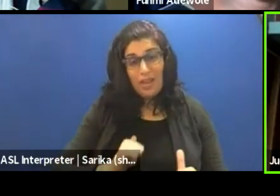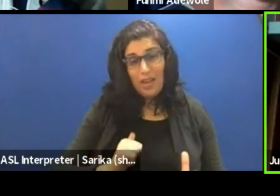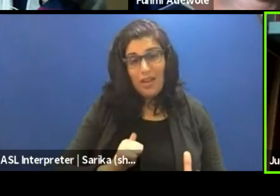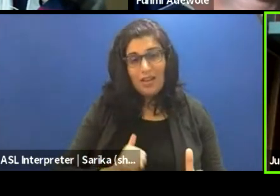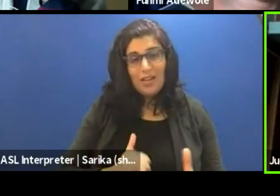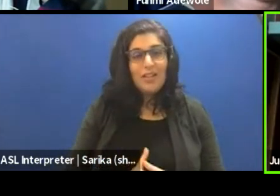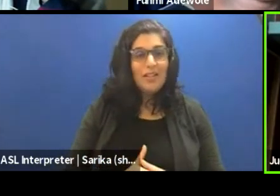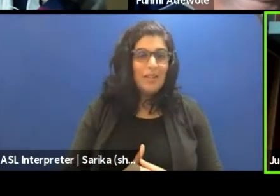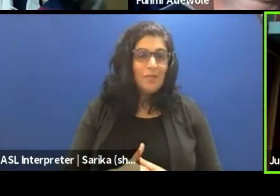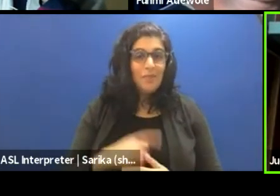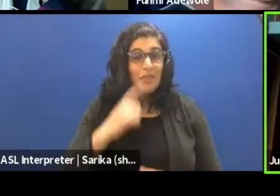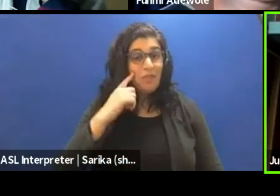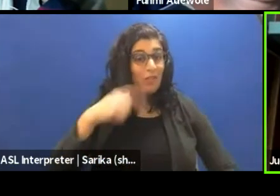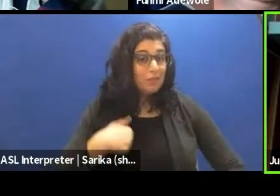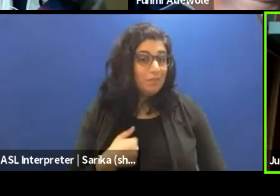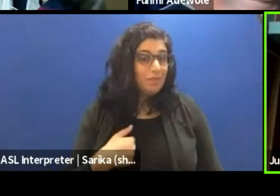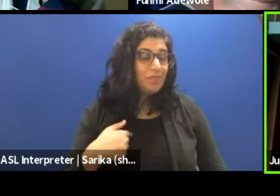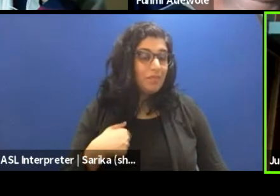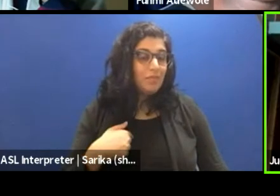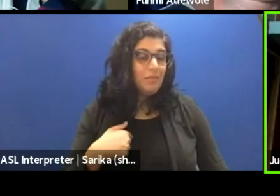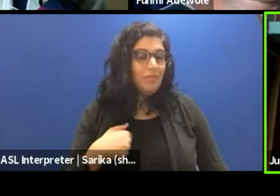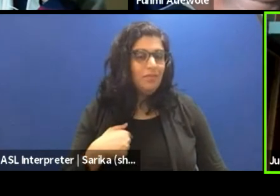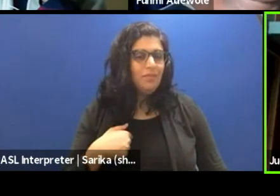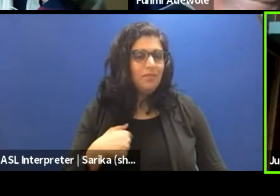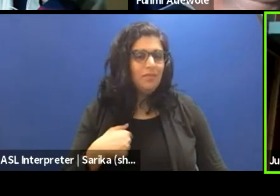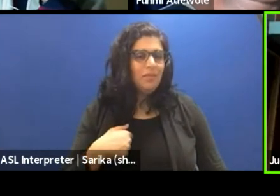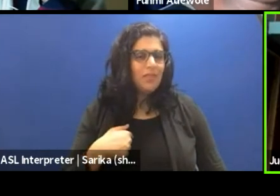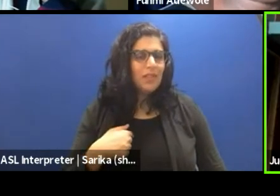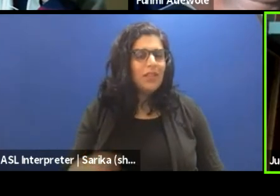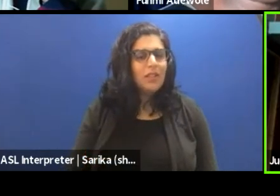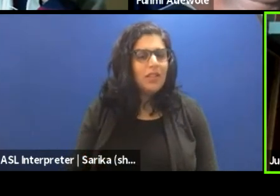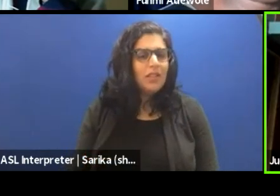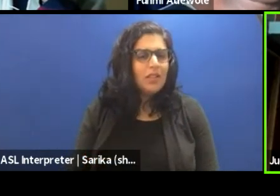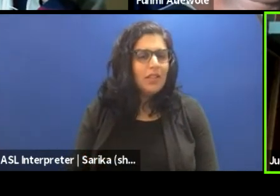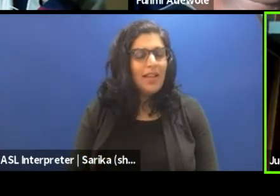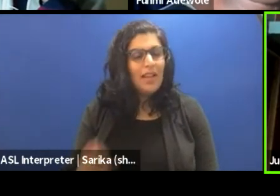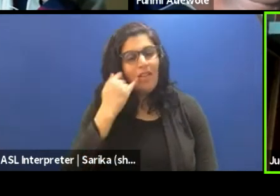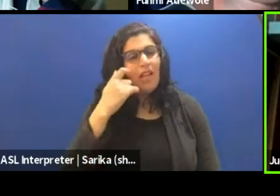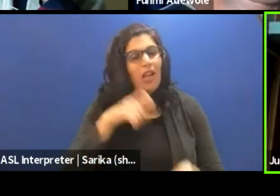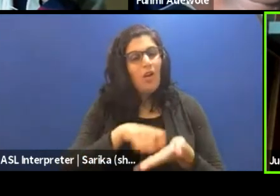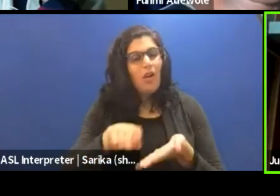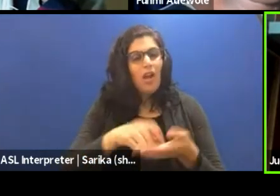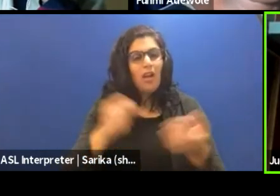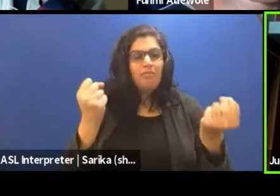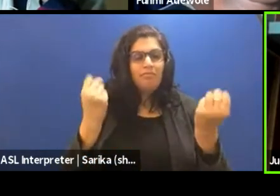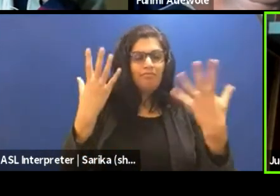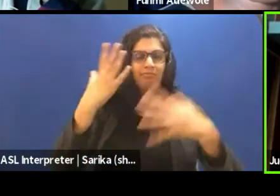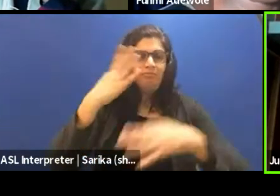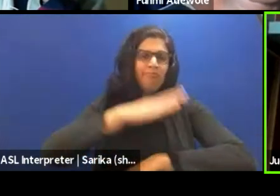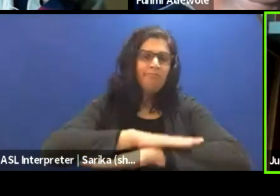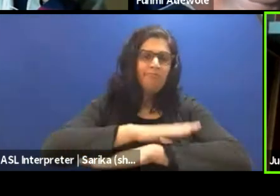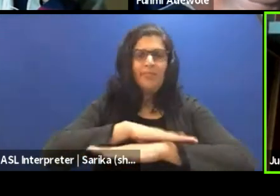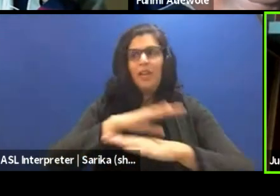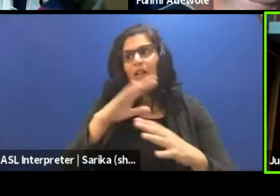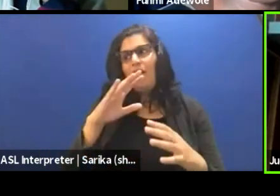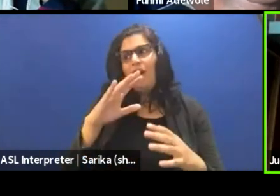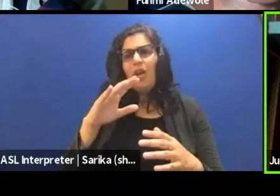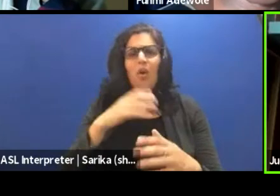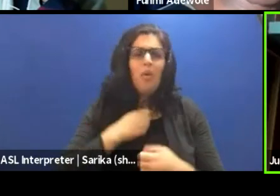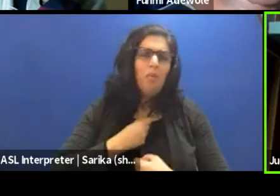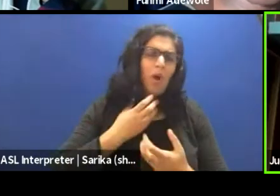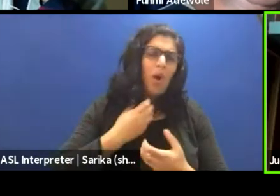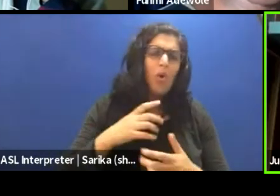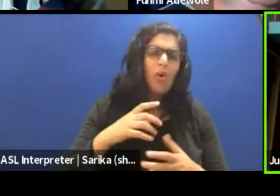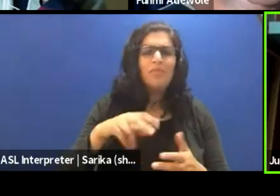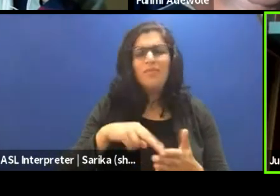think for me, I first distill it. And because I write multi-platform, I write poems, I write all of that. So it also helps me.